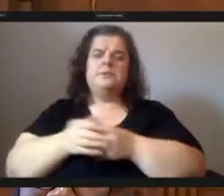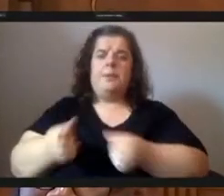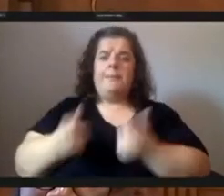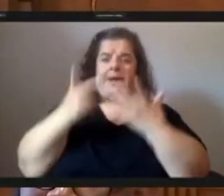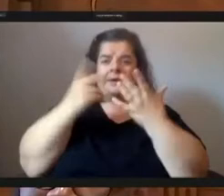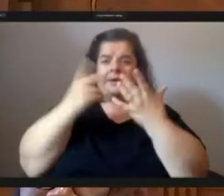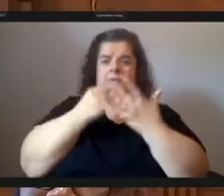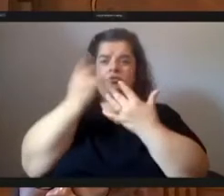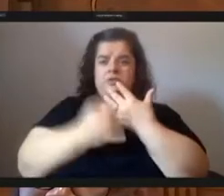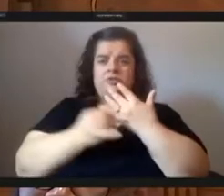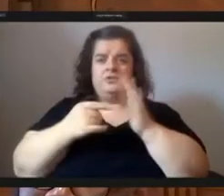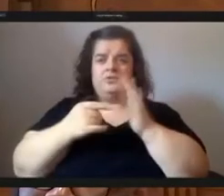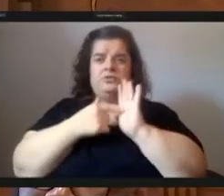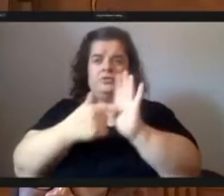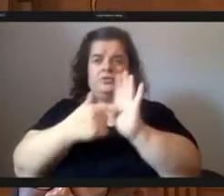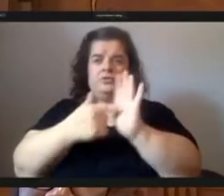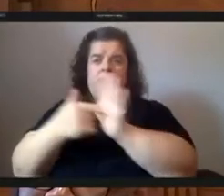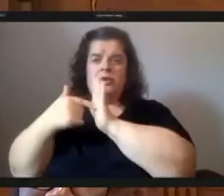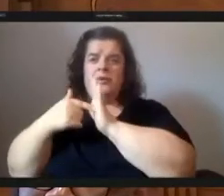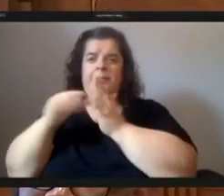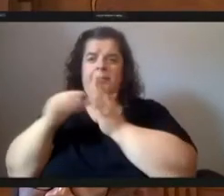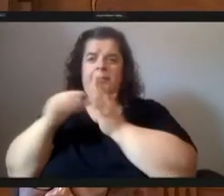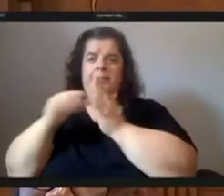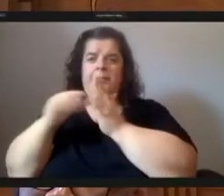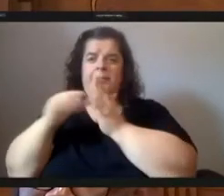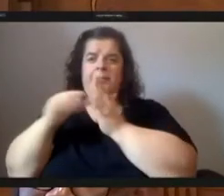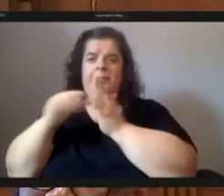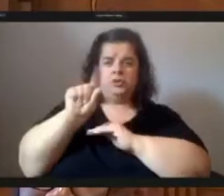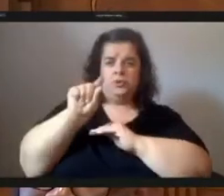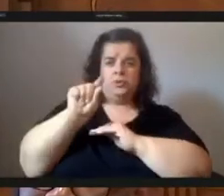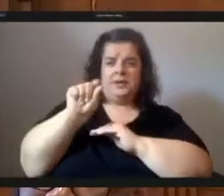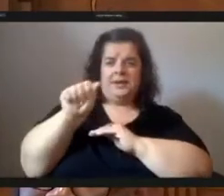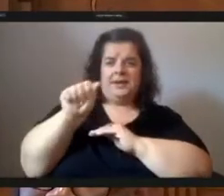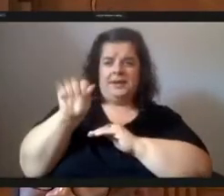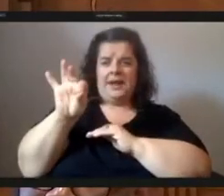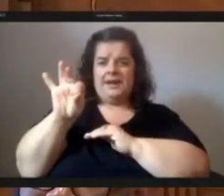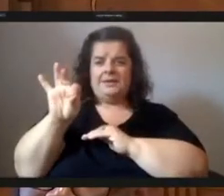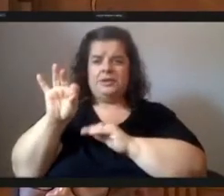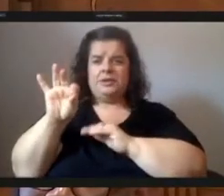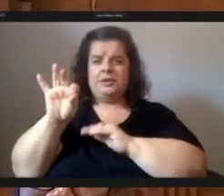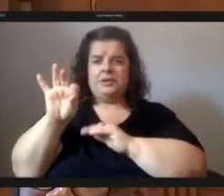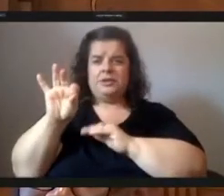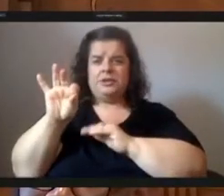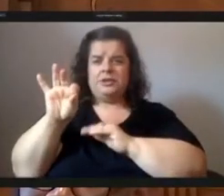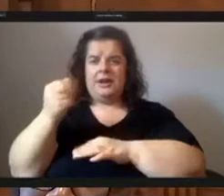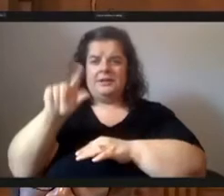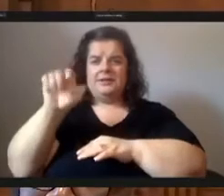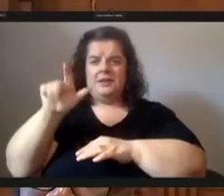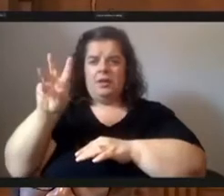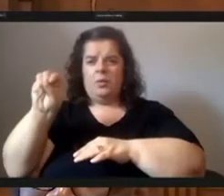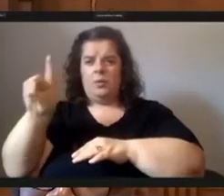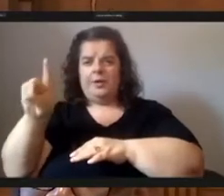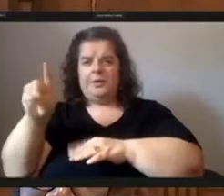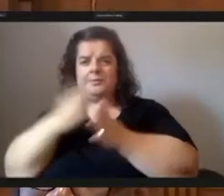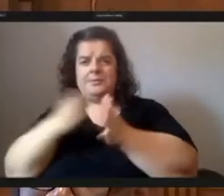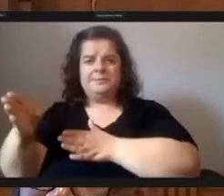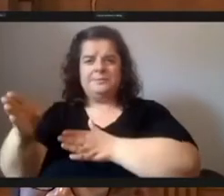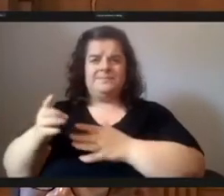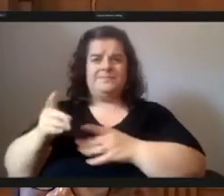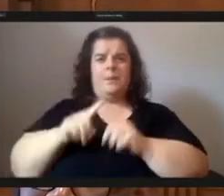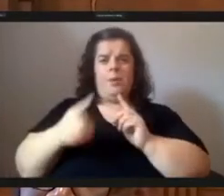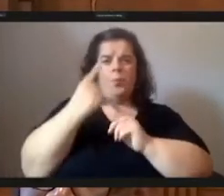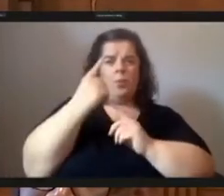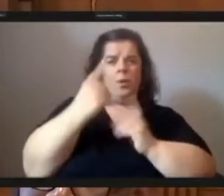2019 greater hazelwood plan but in spite of all this new development there was one project that remained